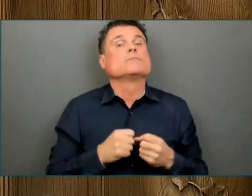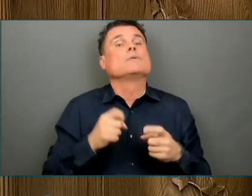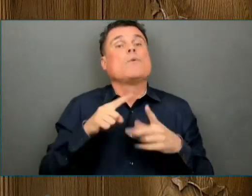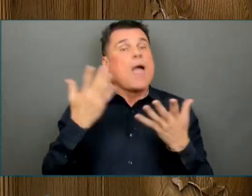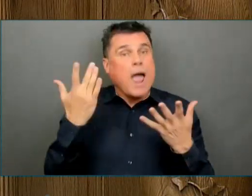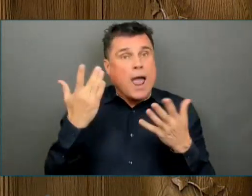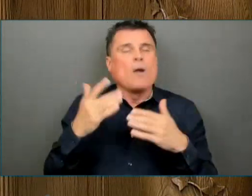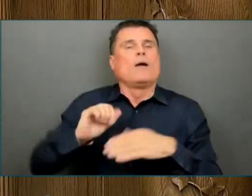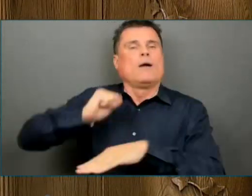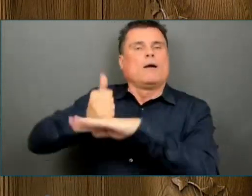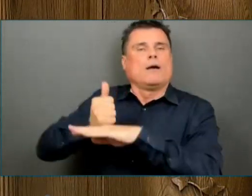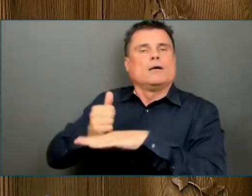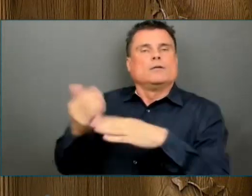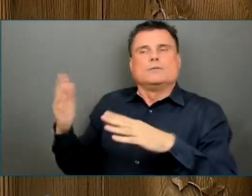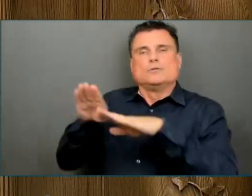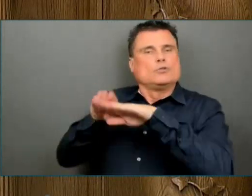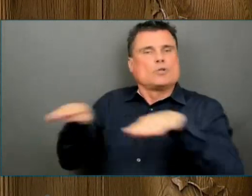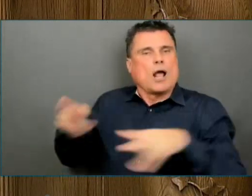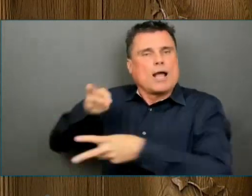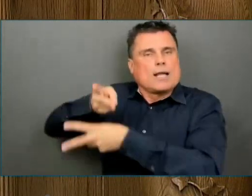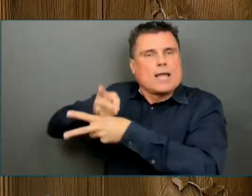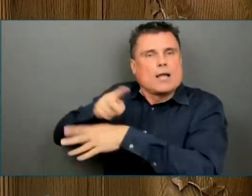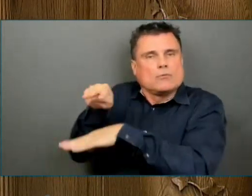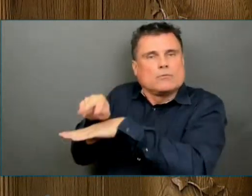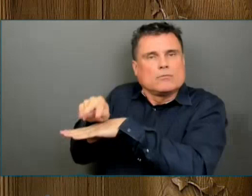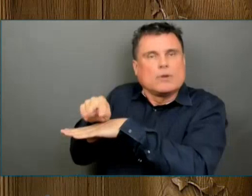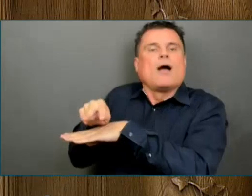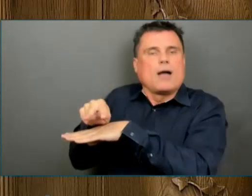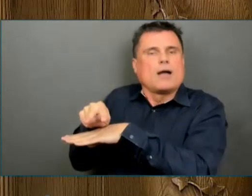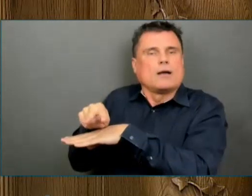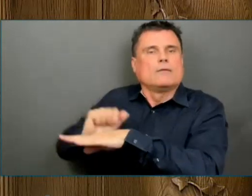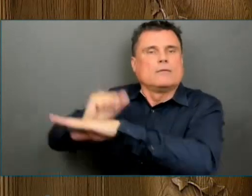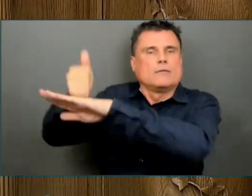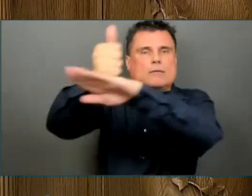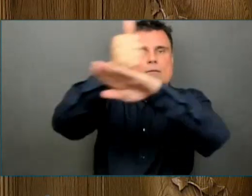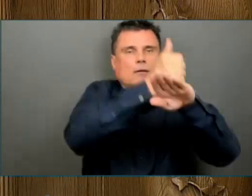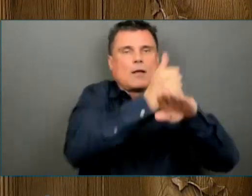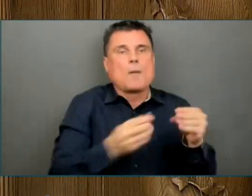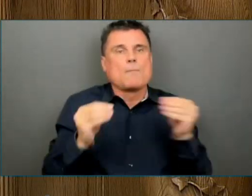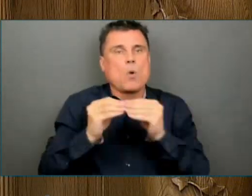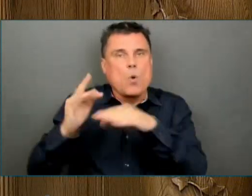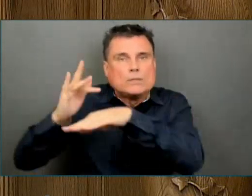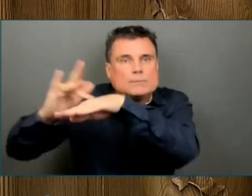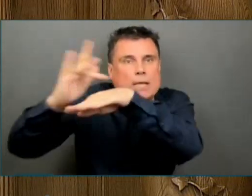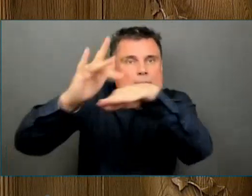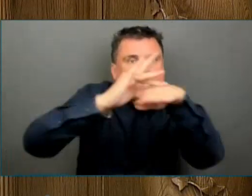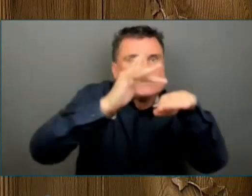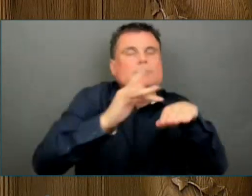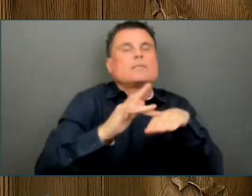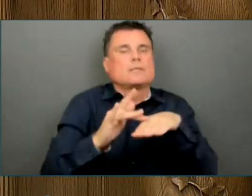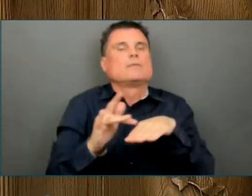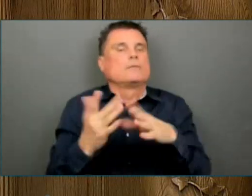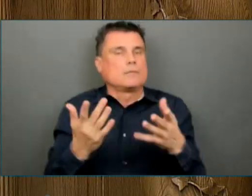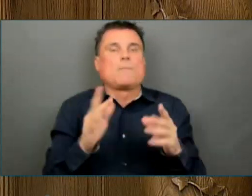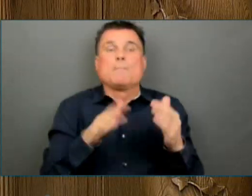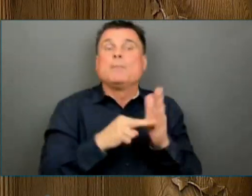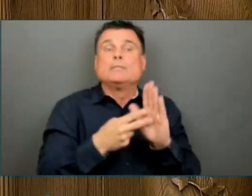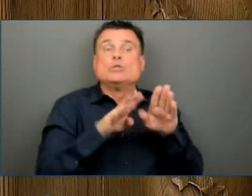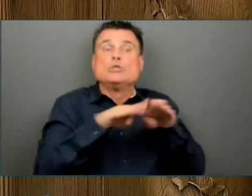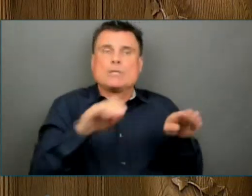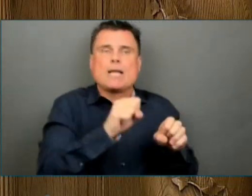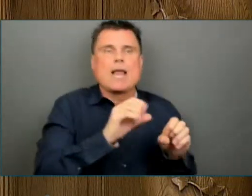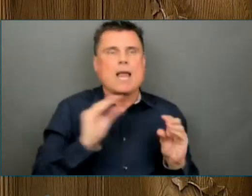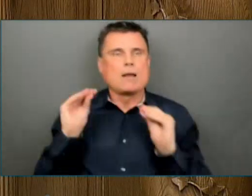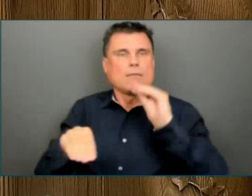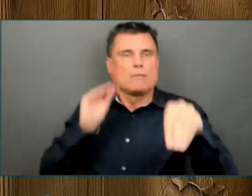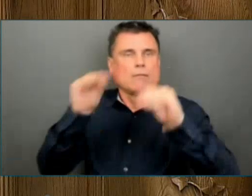easier and support a strong economic recovery by helping more parents to re-enter the workforce. And your government will also